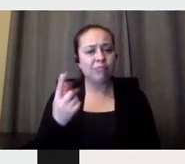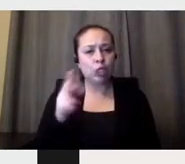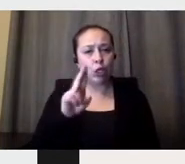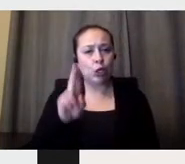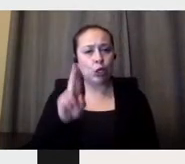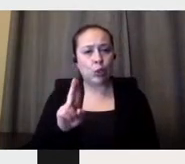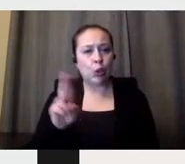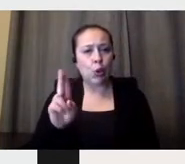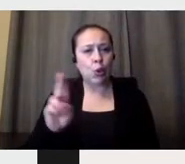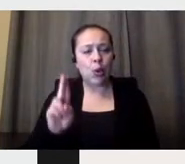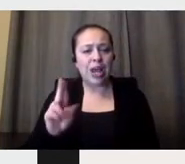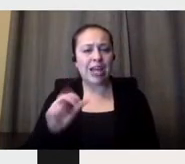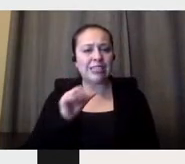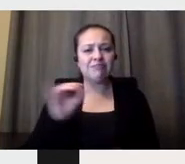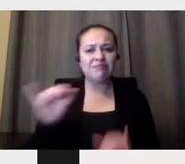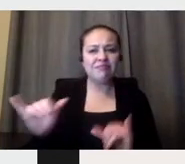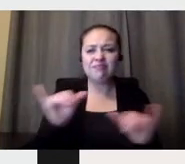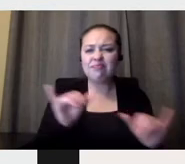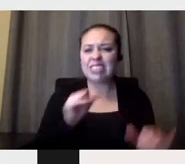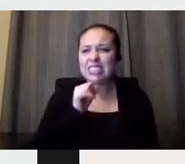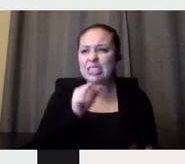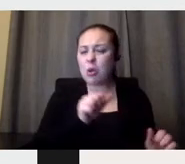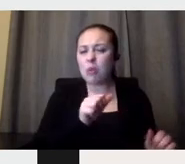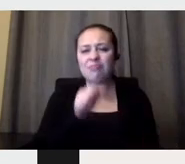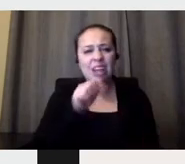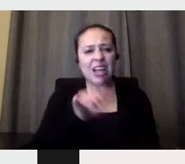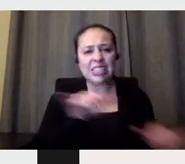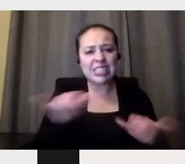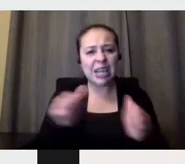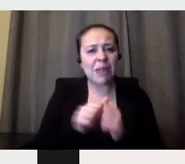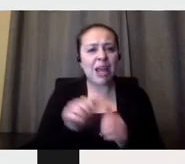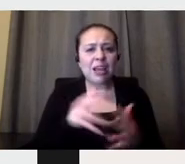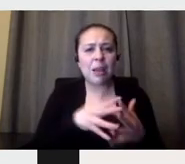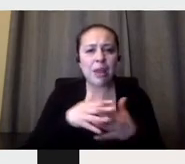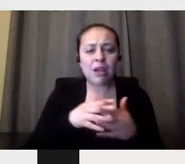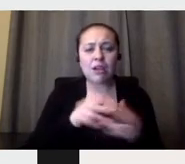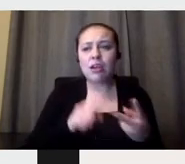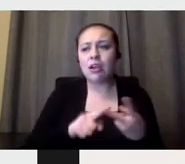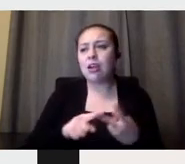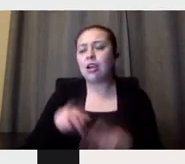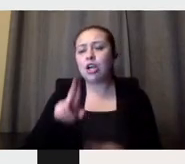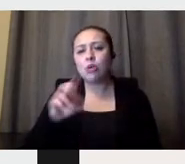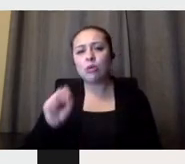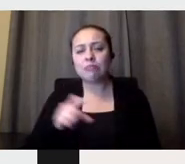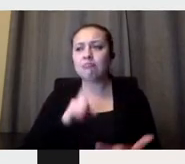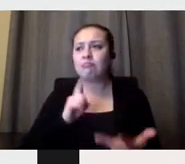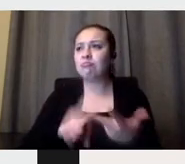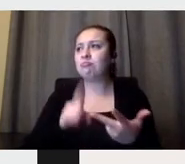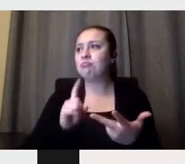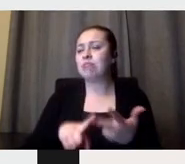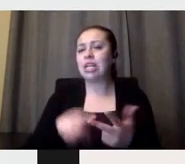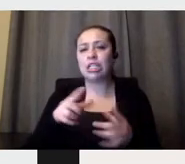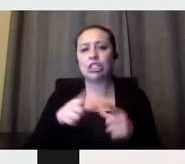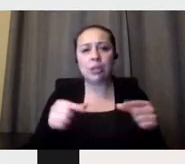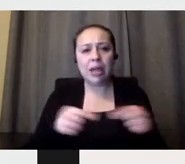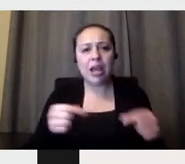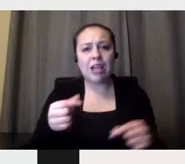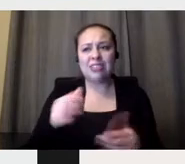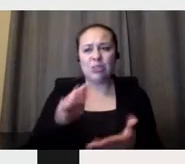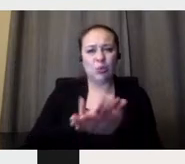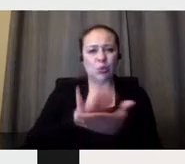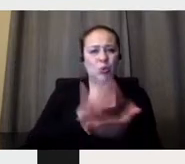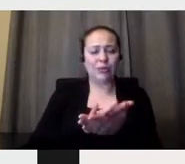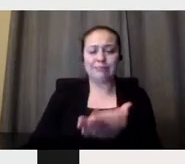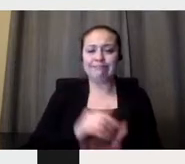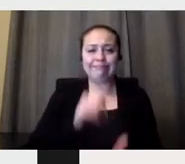US or Germany or Japan has because they have 400 years or 200 years of